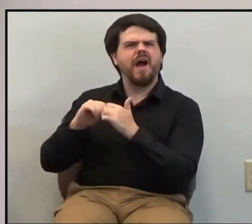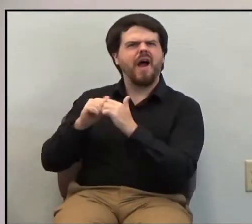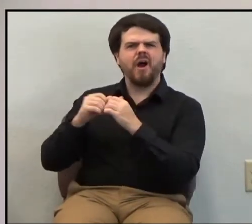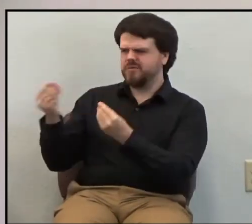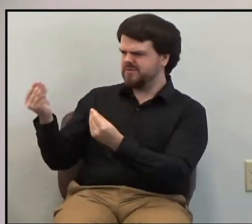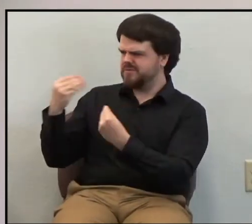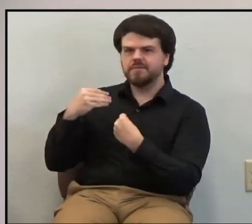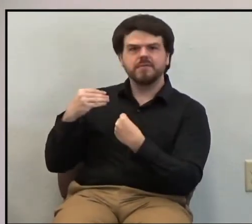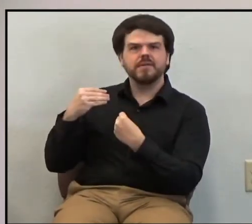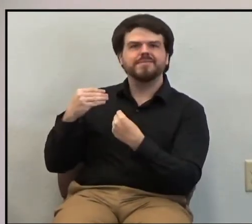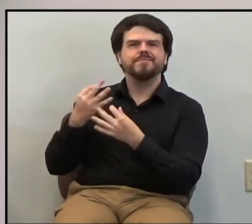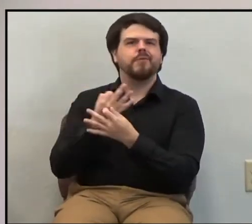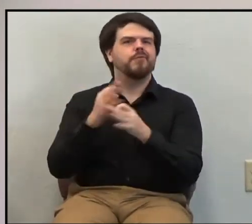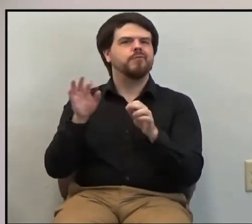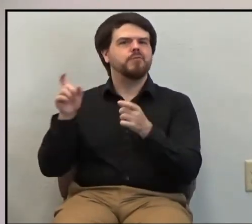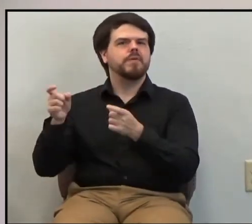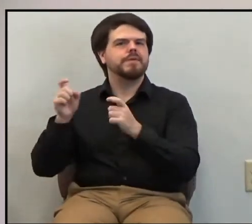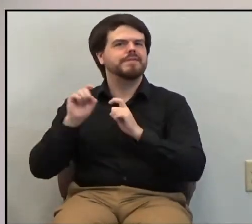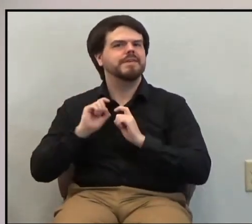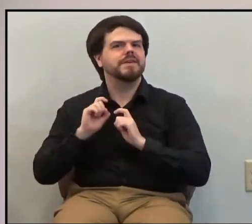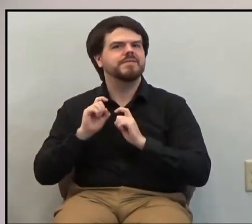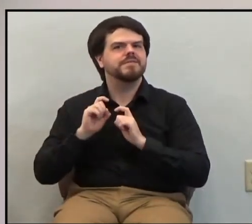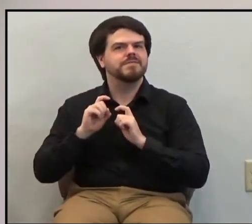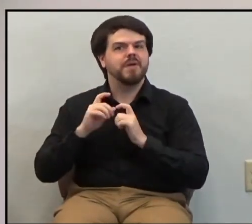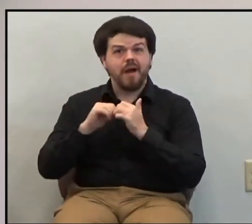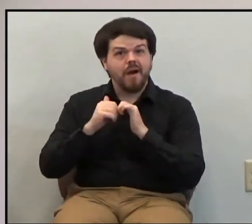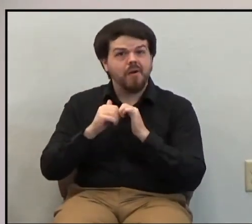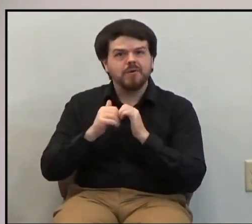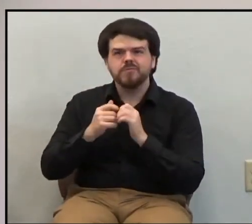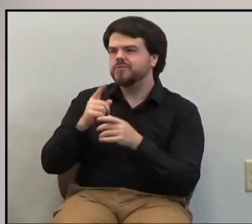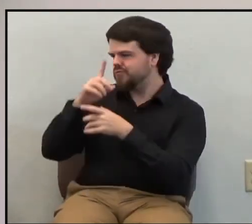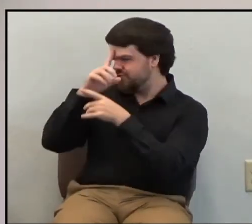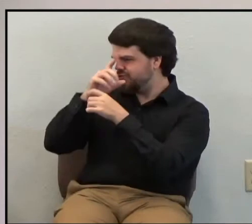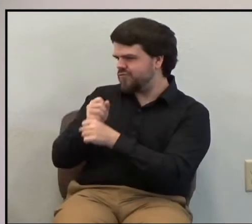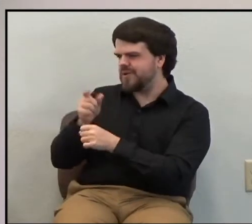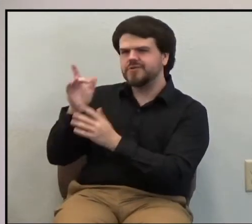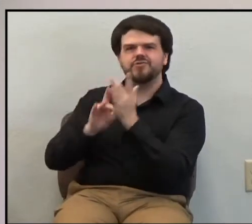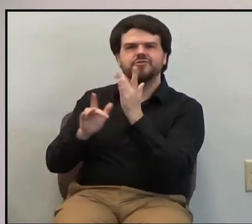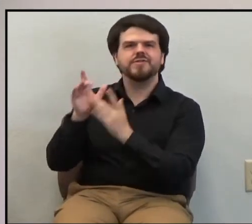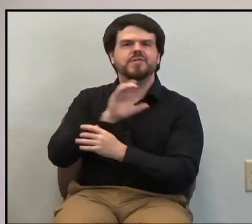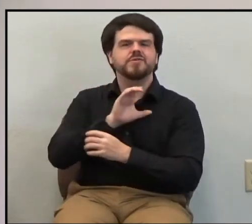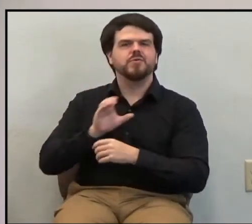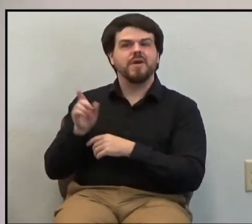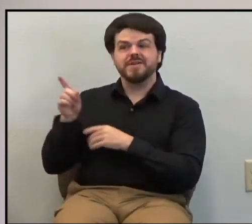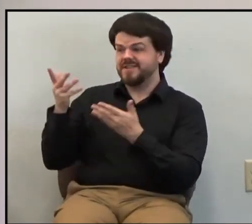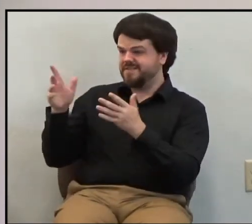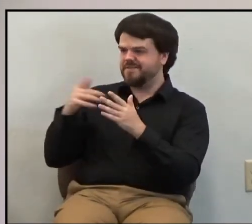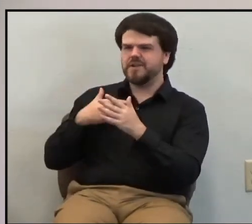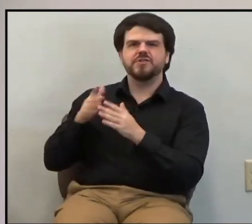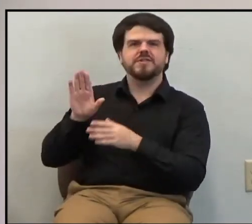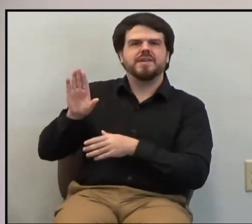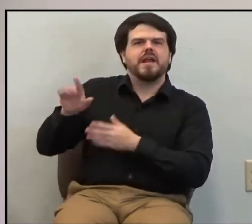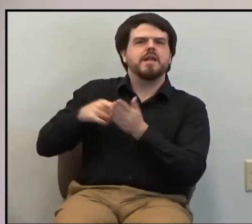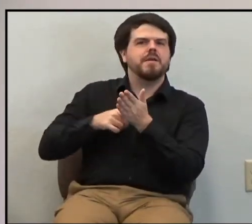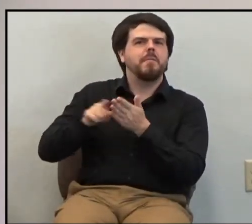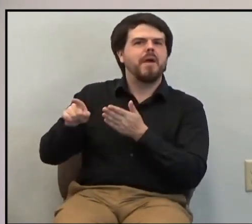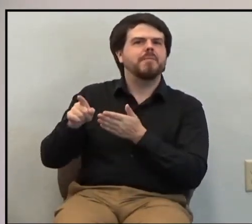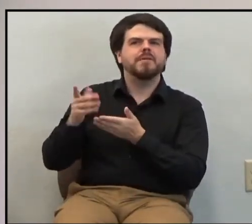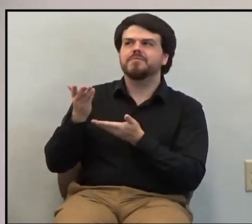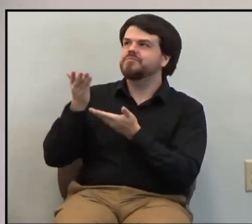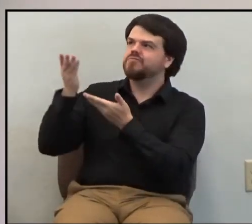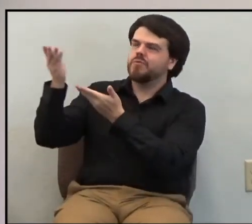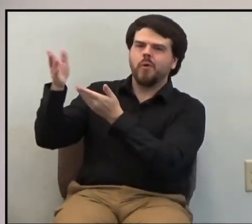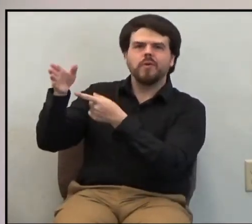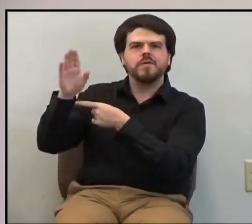gifts to all who entrust themselves to Jesus Christ and the payment that he made to God on the cross for the